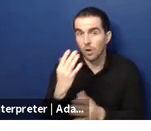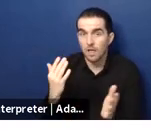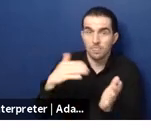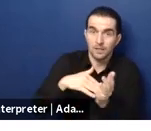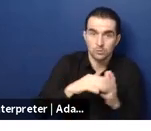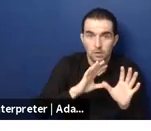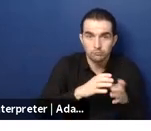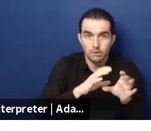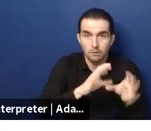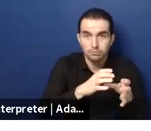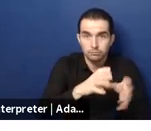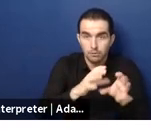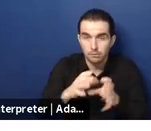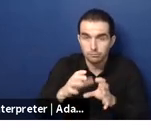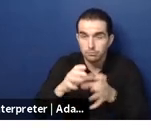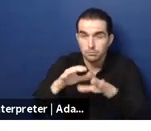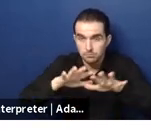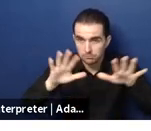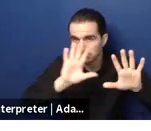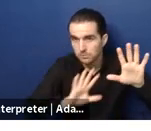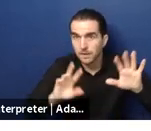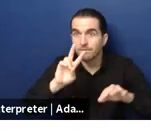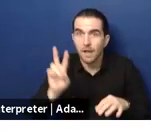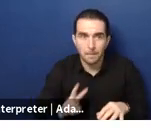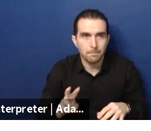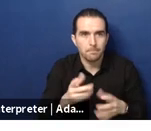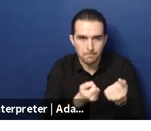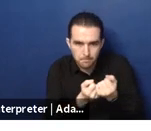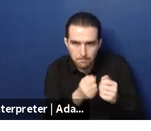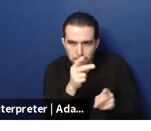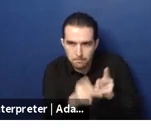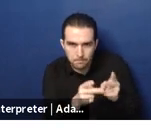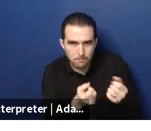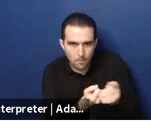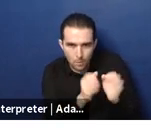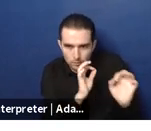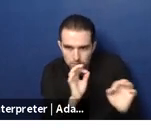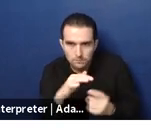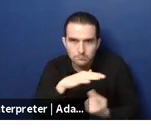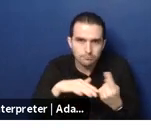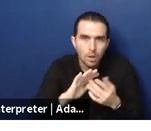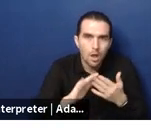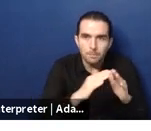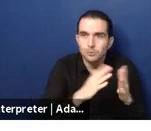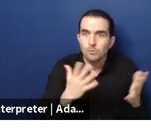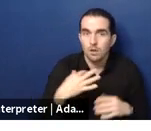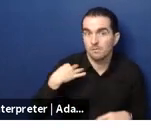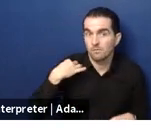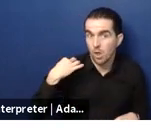up the volunteers who um and there's usually about two to three volunteers who will support an older person or a family